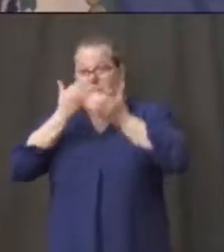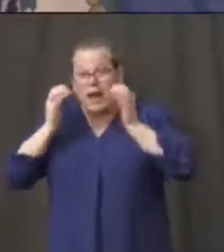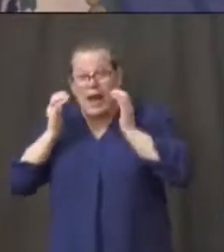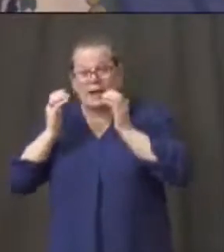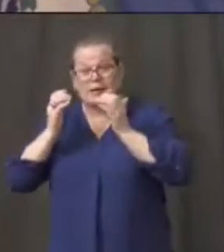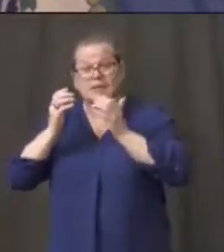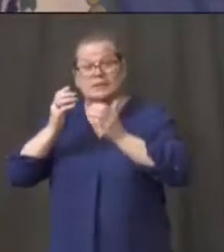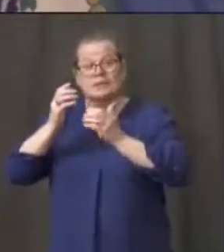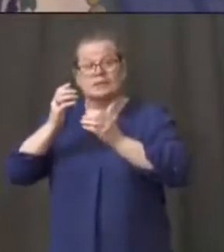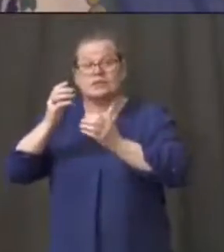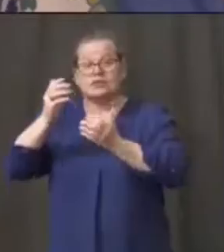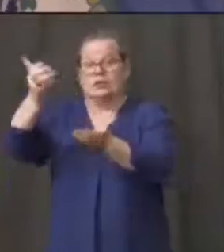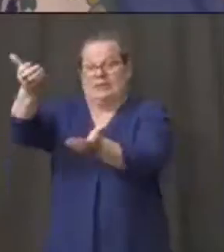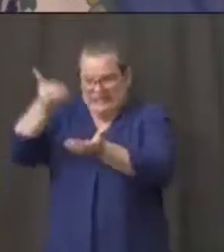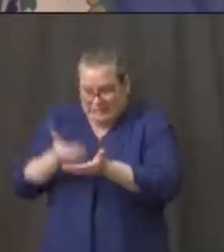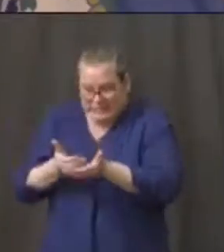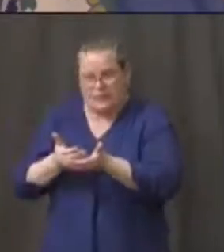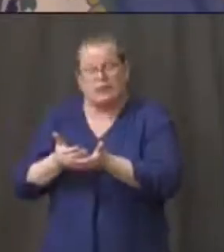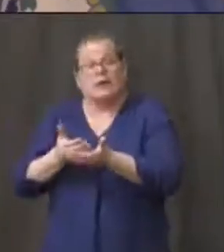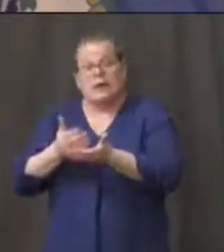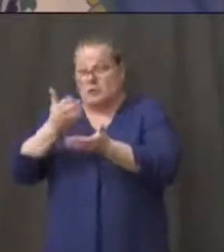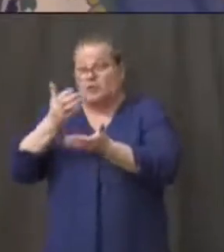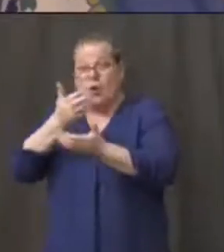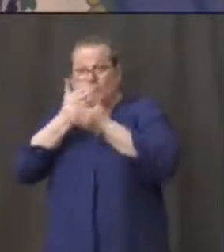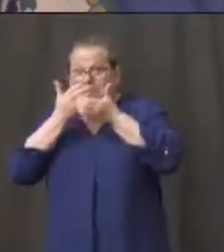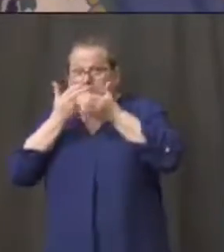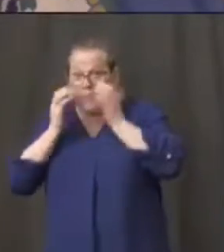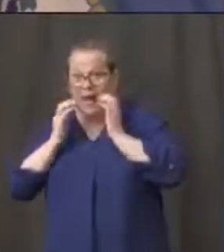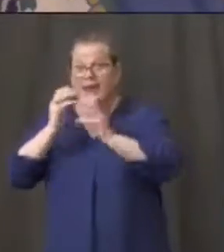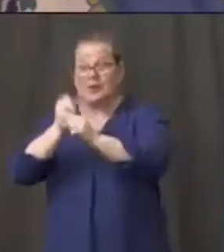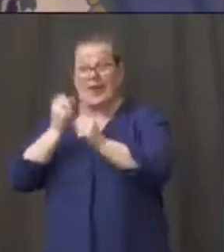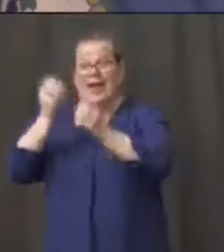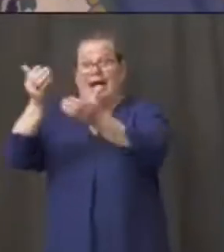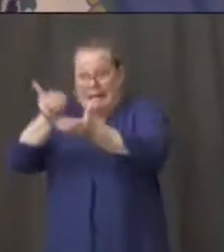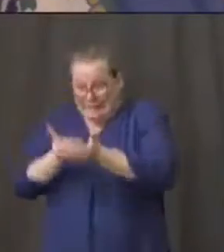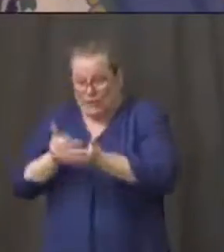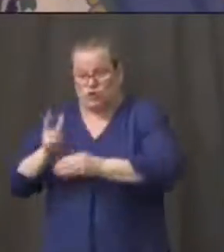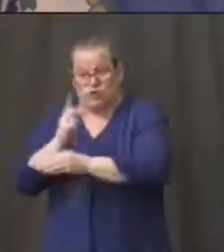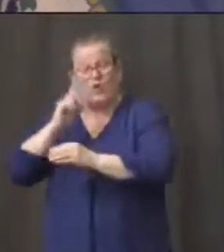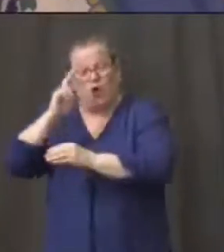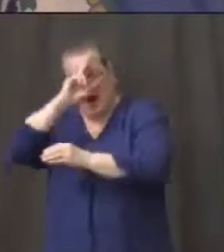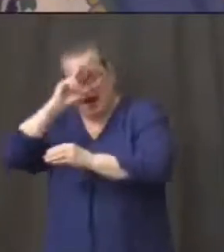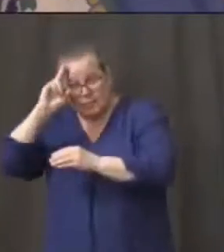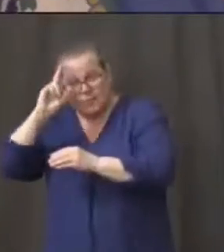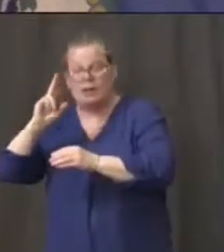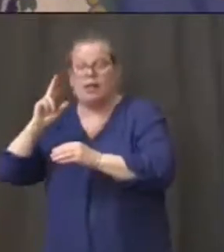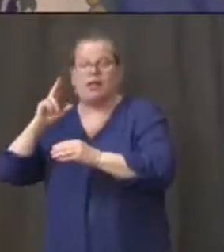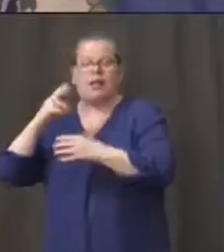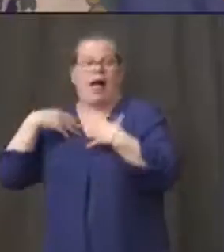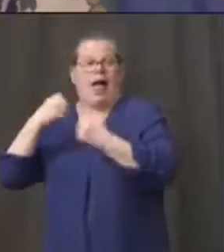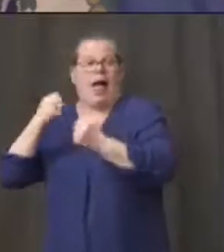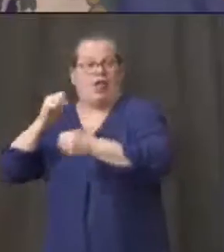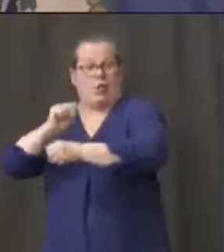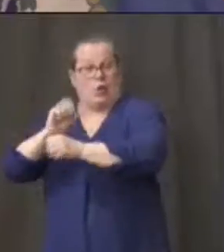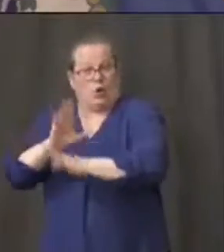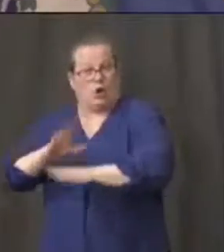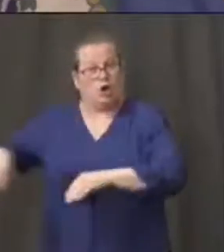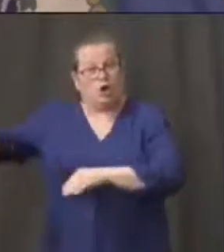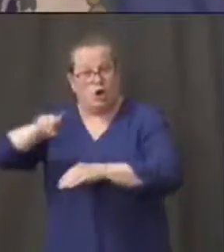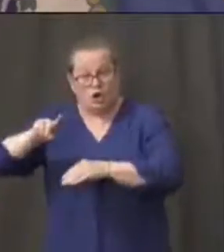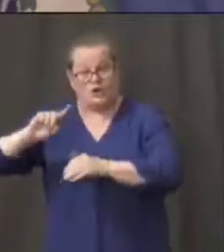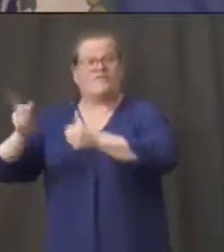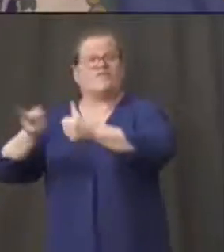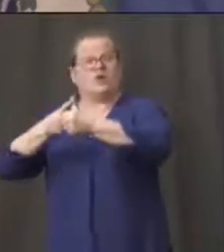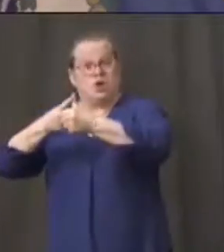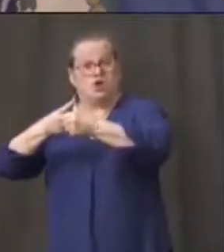now, but then it's going to be retail and food service and others so that we can begin to get back to work. And that